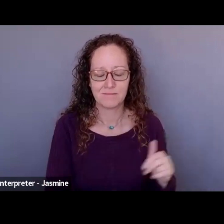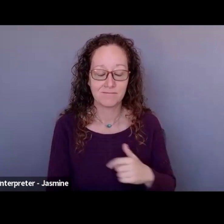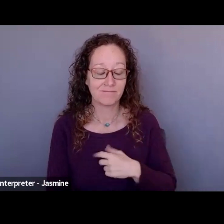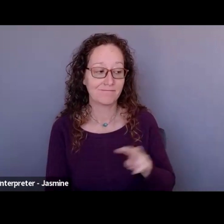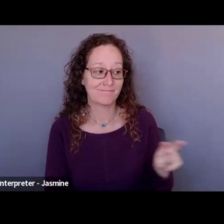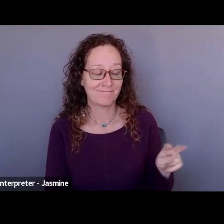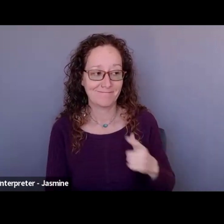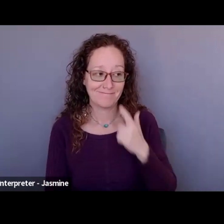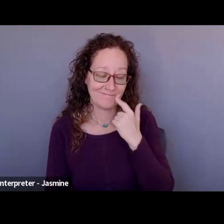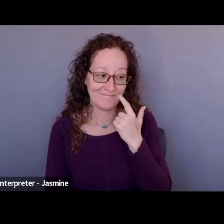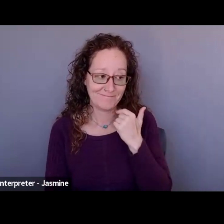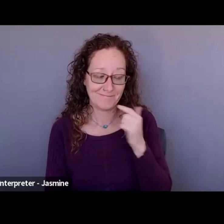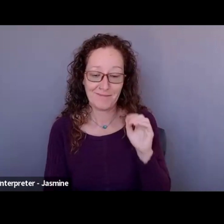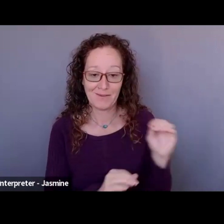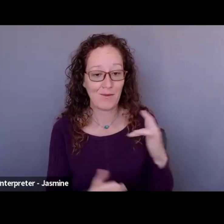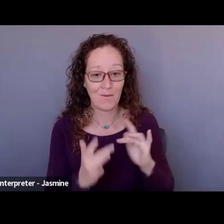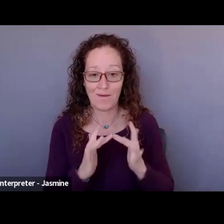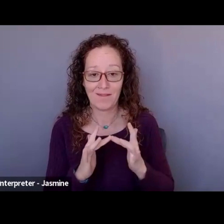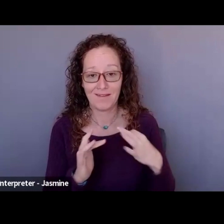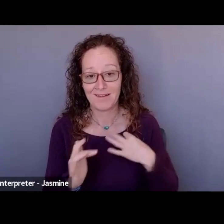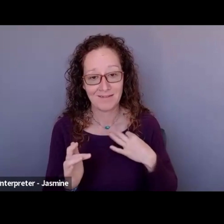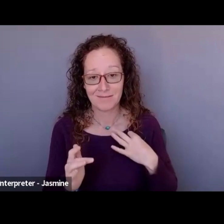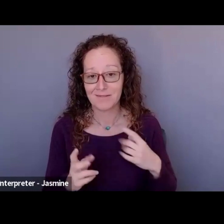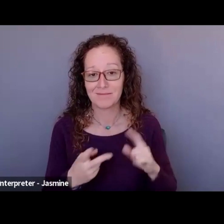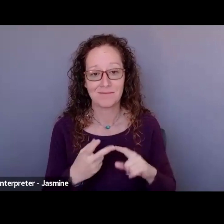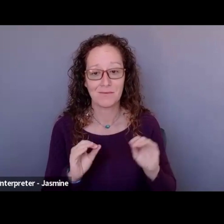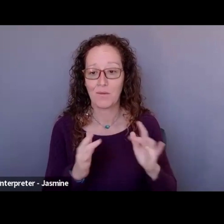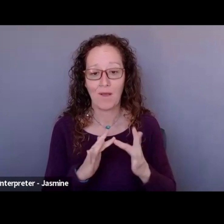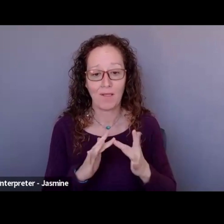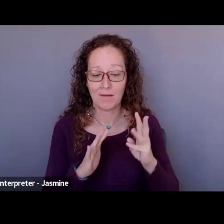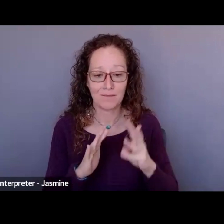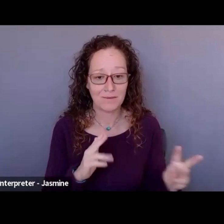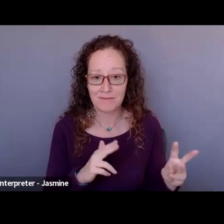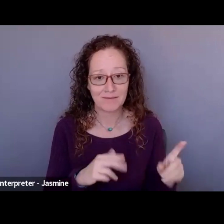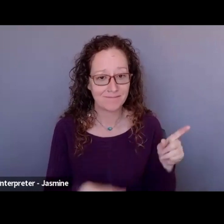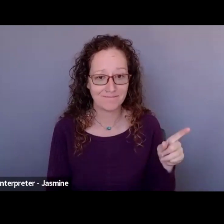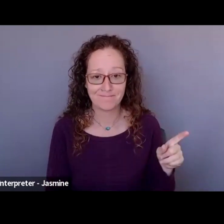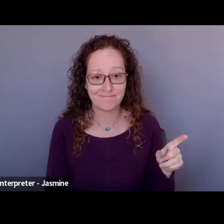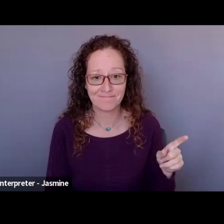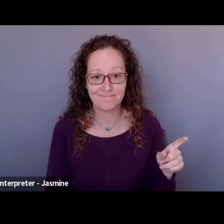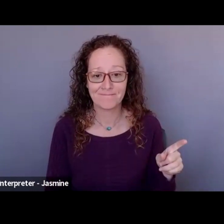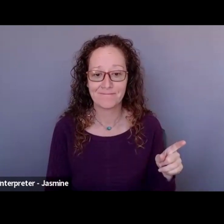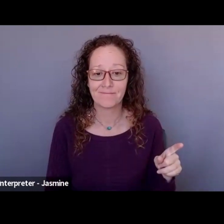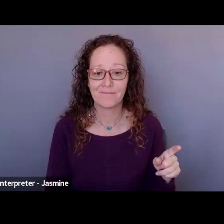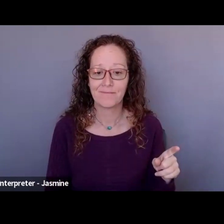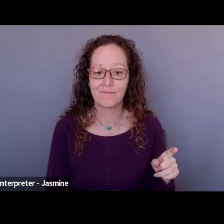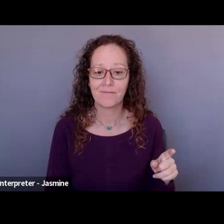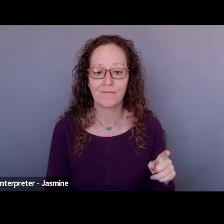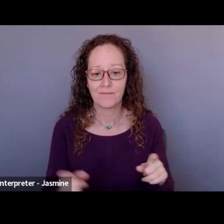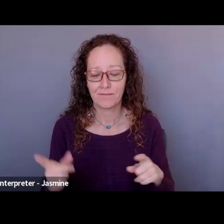they don't have an online application. They don't have an online website. And he said, well, I found this phone number.